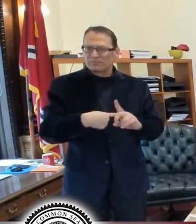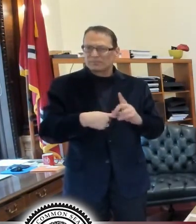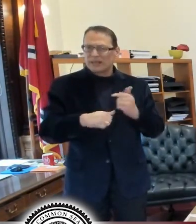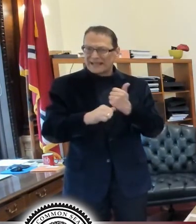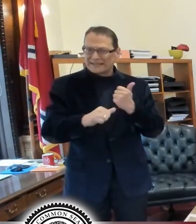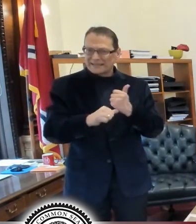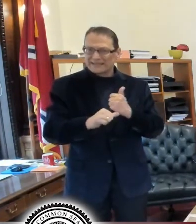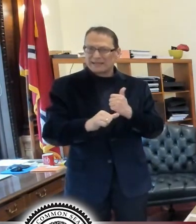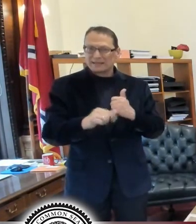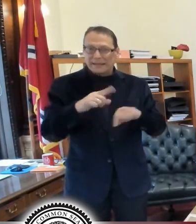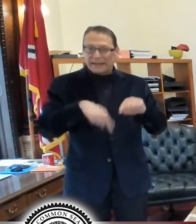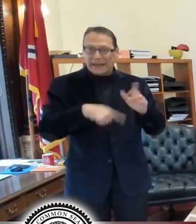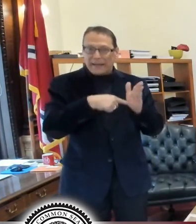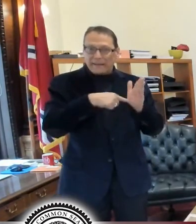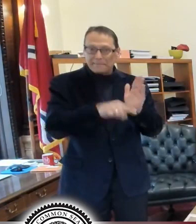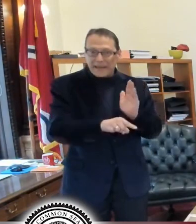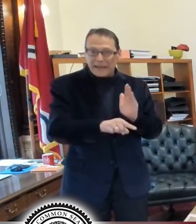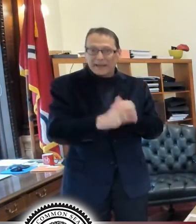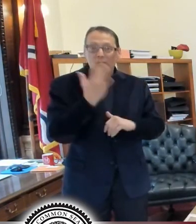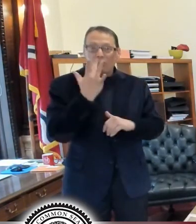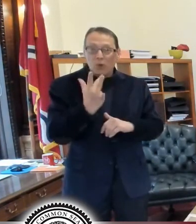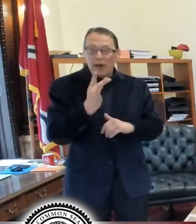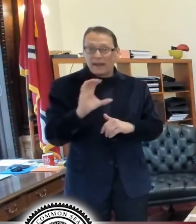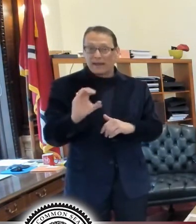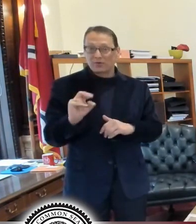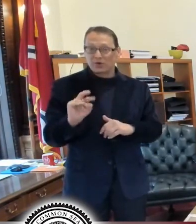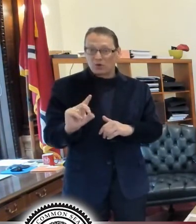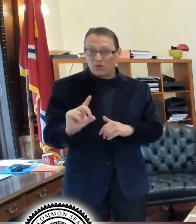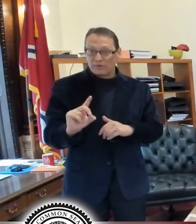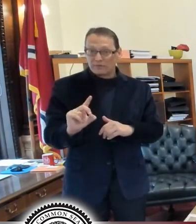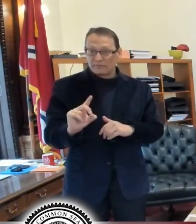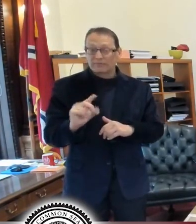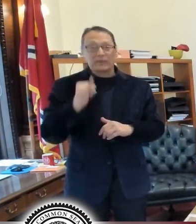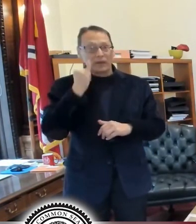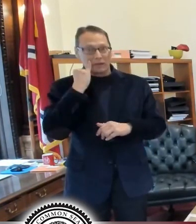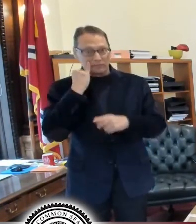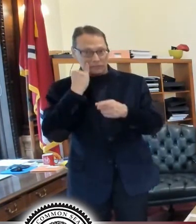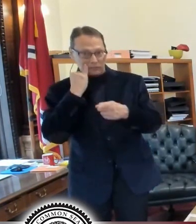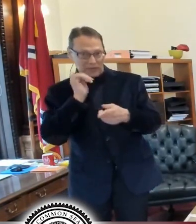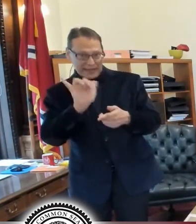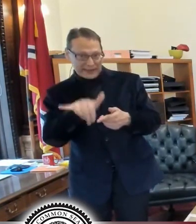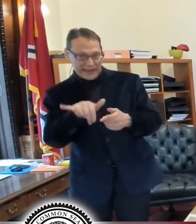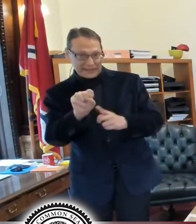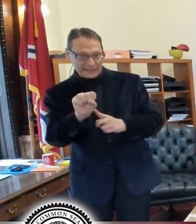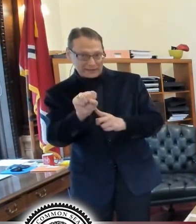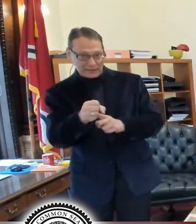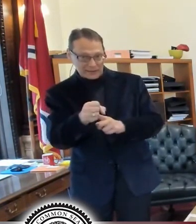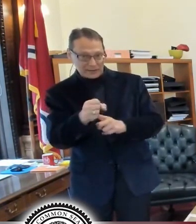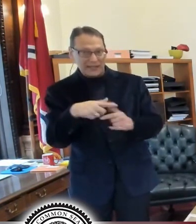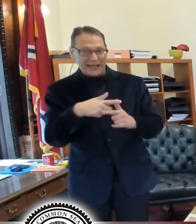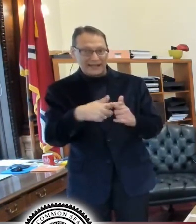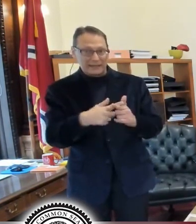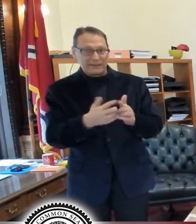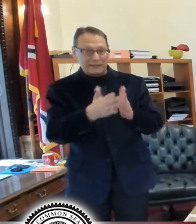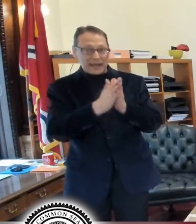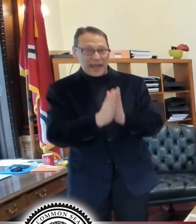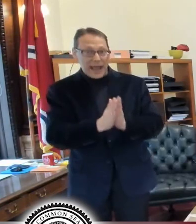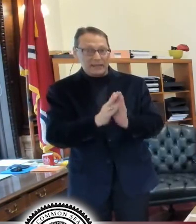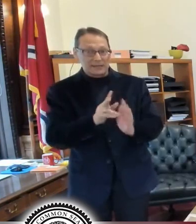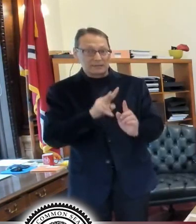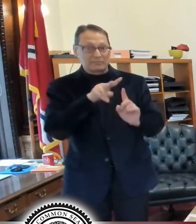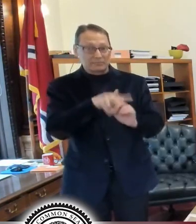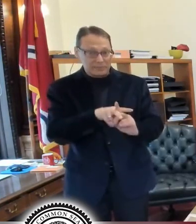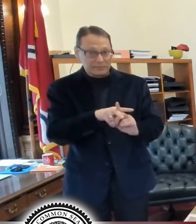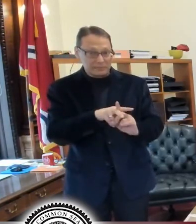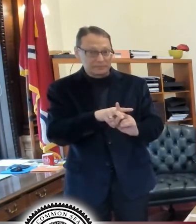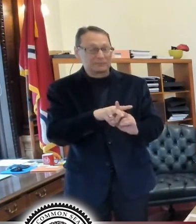of COVID because they've been laid off or their hours have been reduced. So if you are in that situation, I would encourage you to apply for mortgage and rental